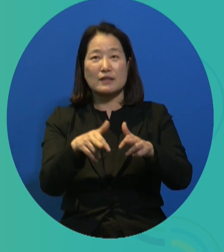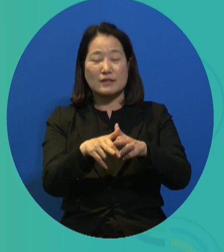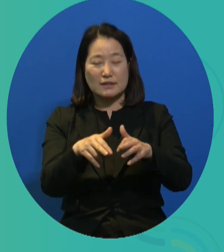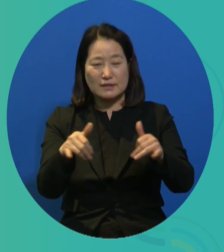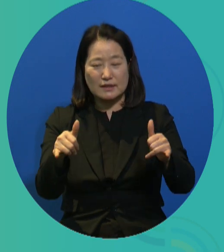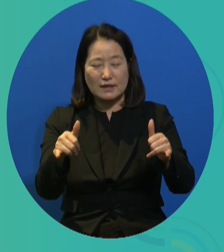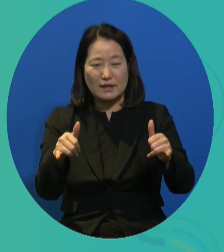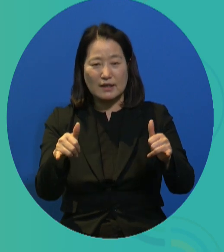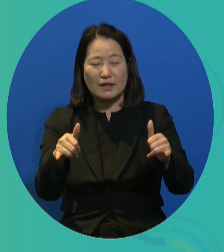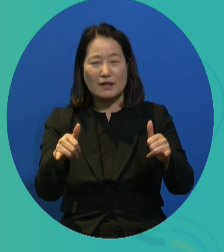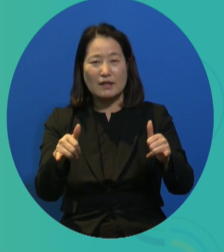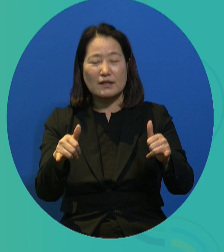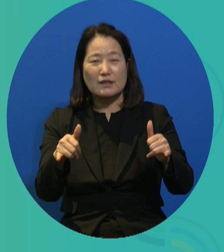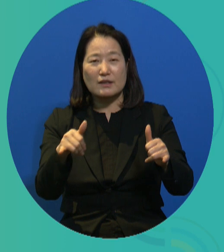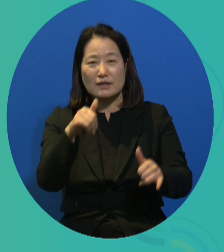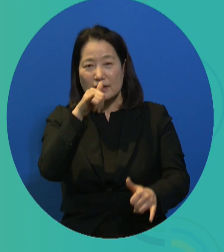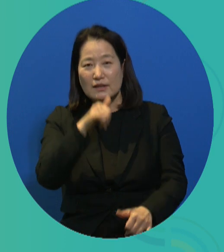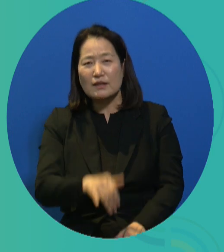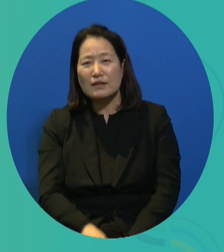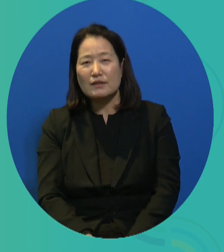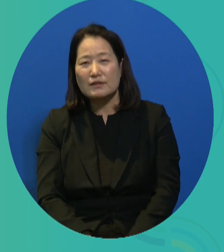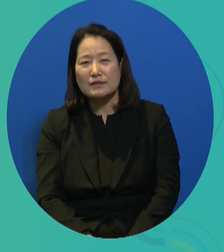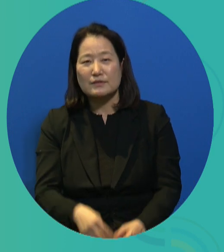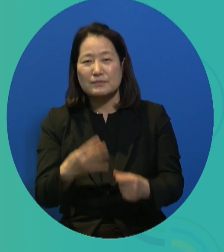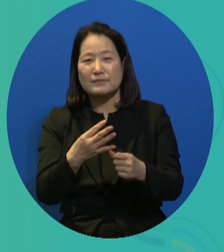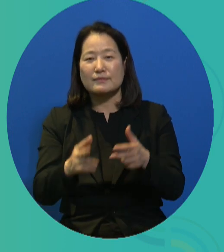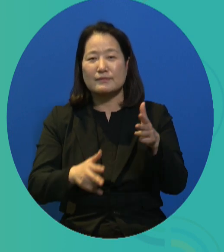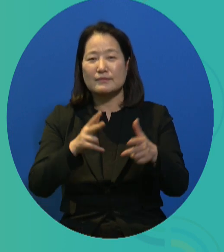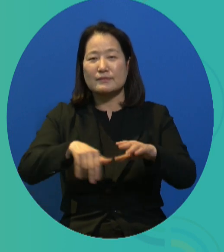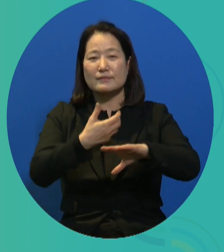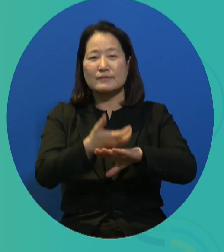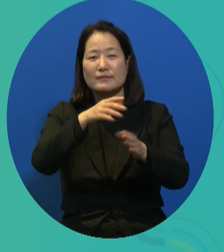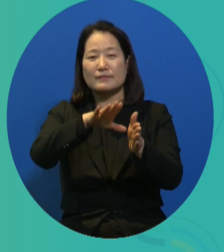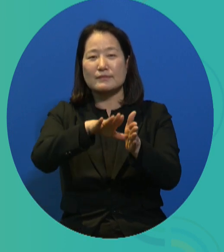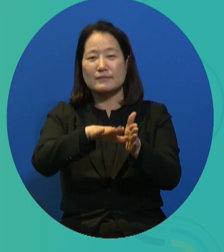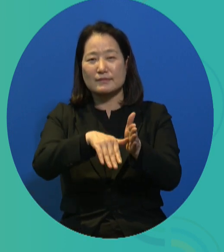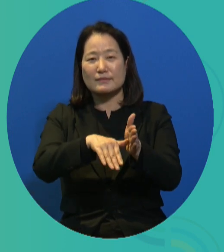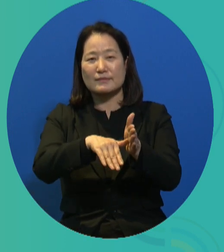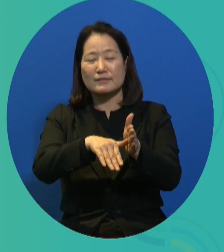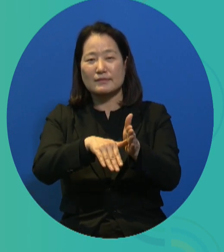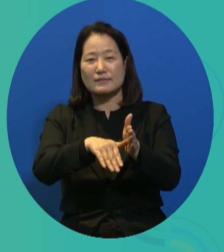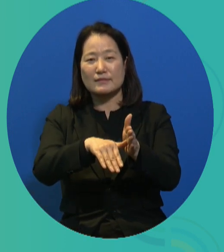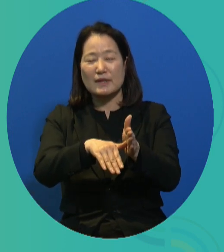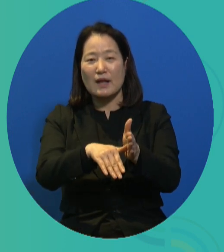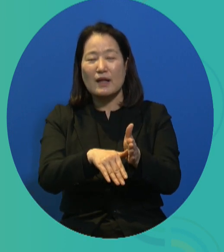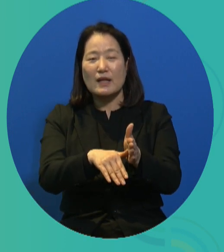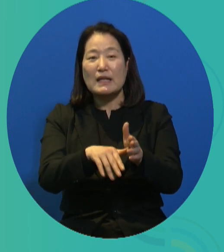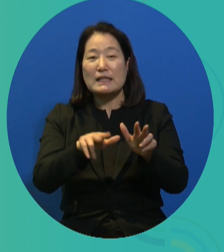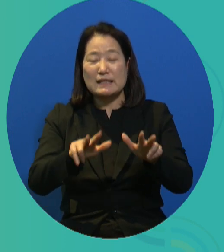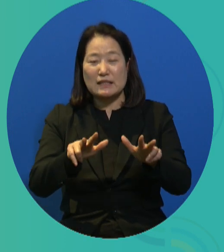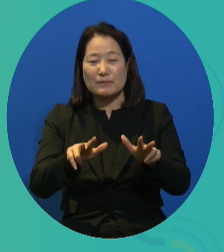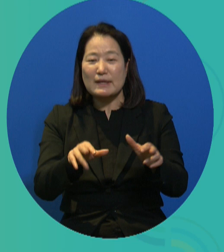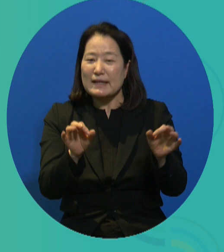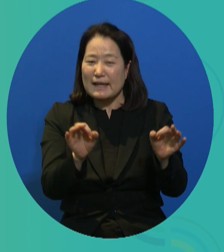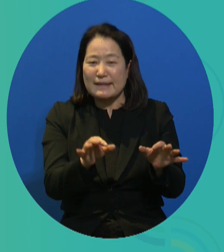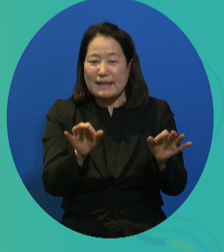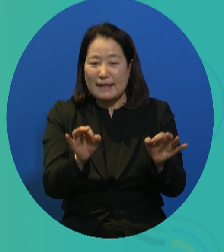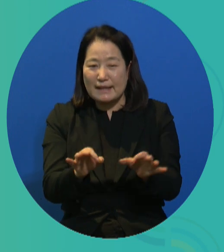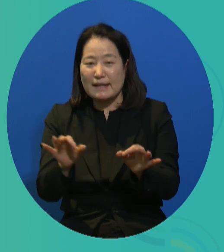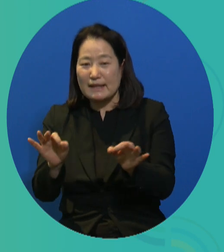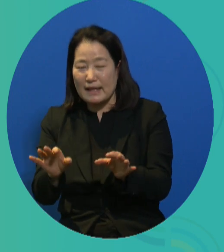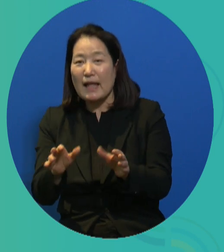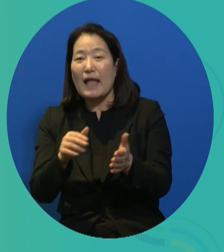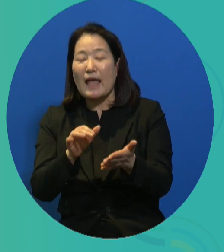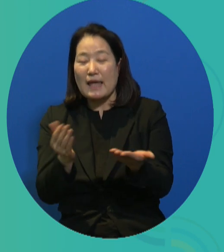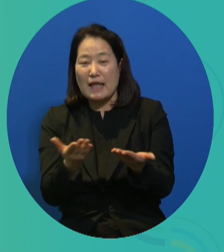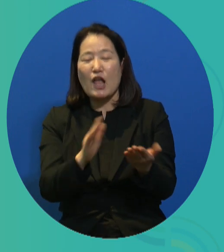industrial revolutions, people considered the disabled to be unnecessary. But now under the fourth industrial revolution, many of